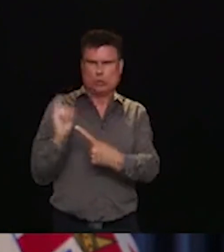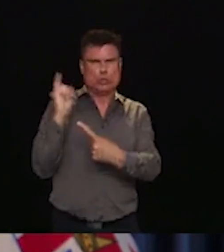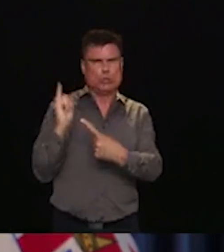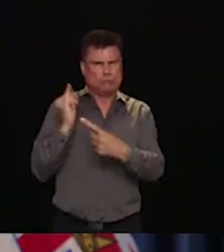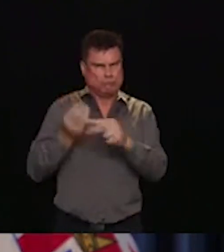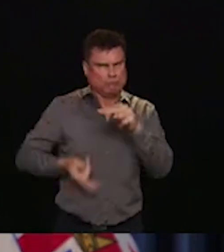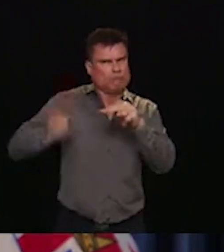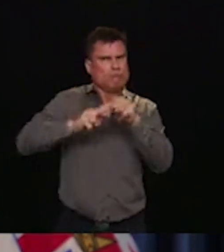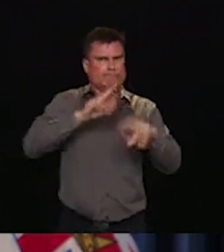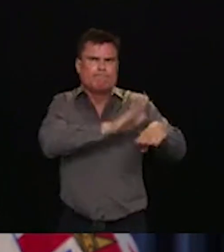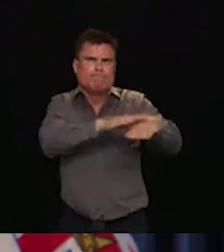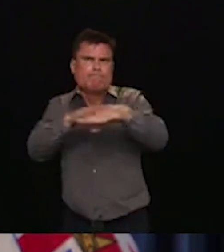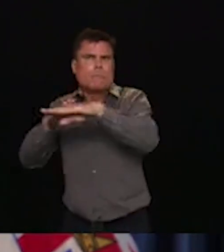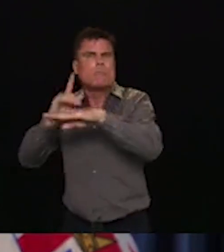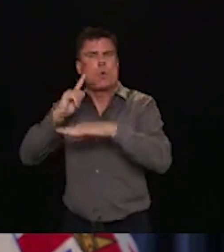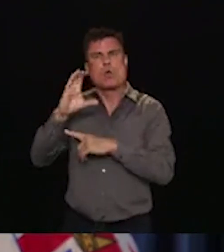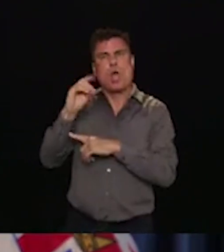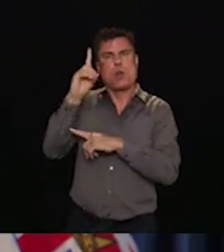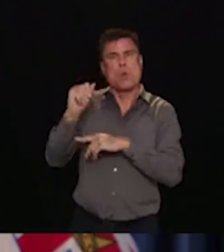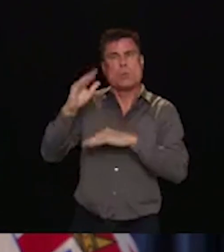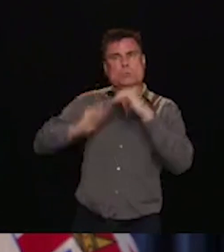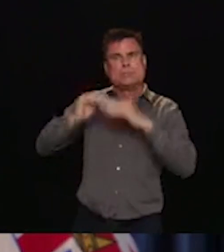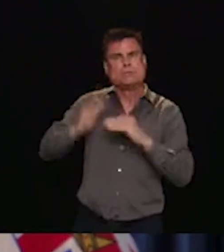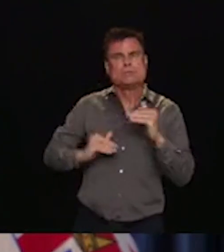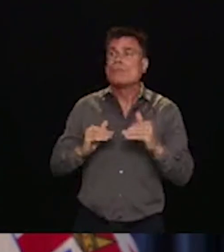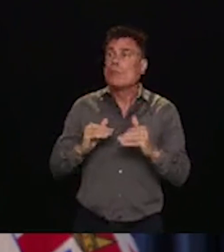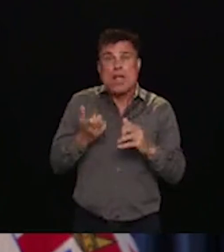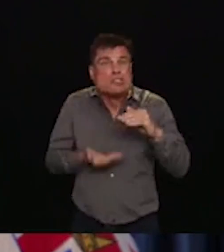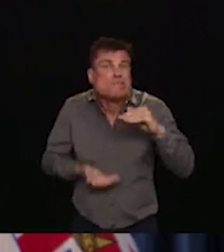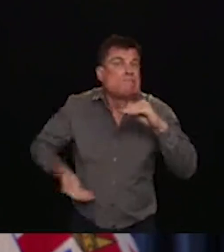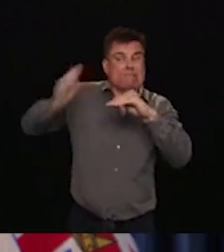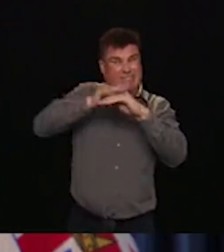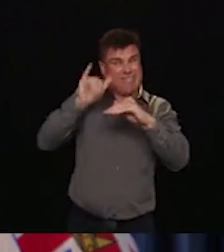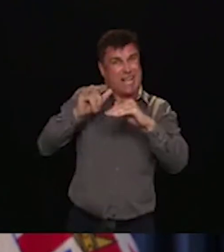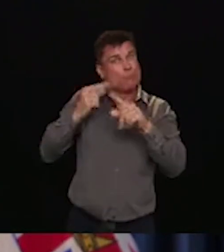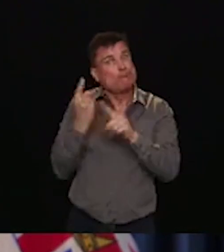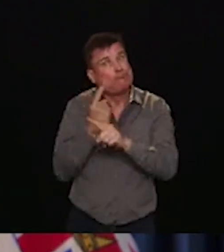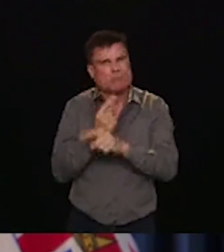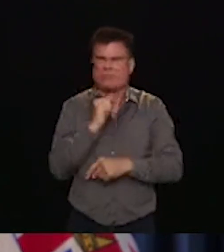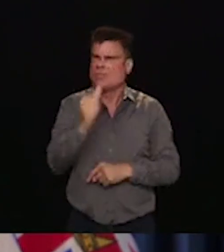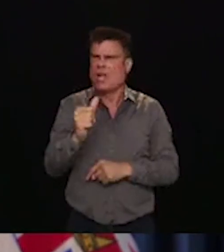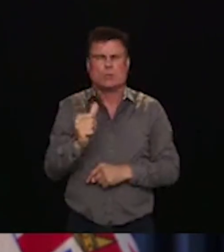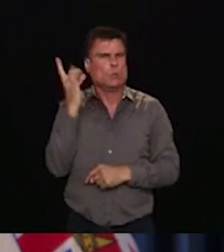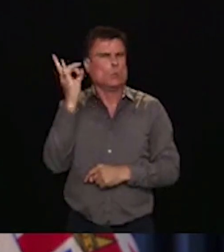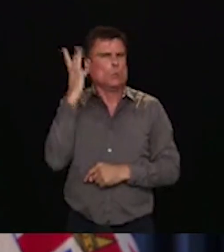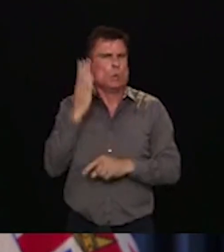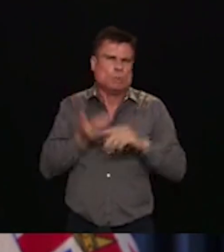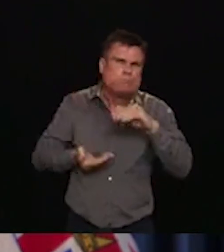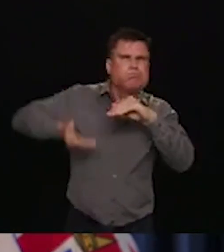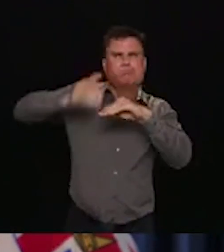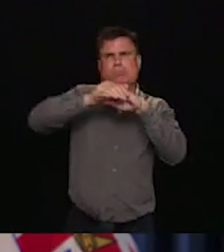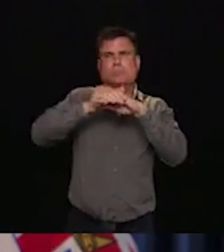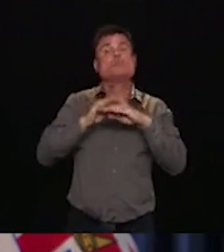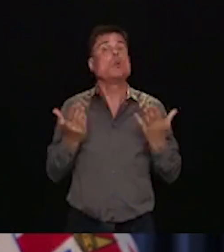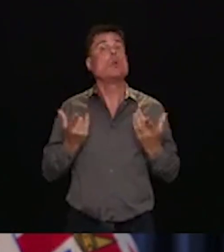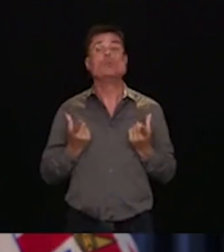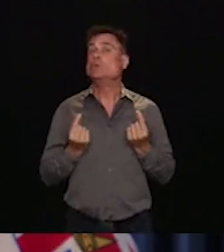In response, I directed the financial services authority to examine the issue in-depth.